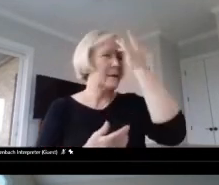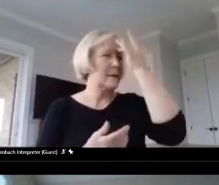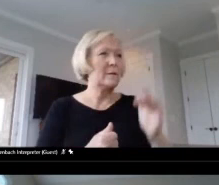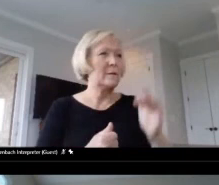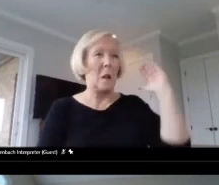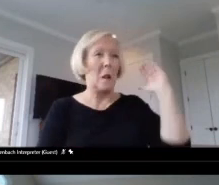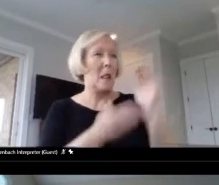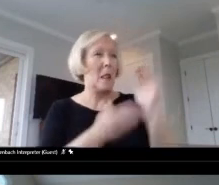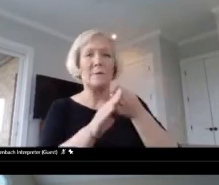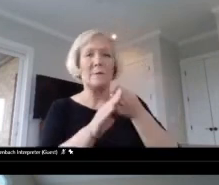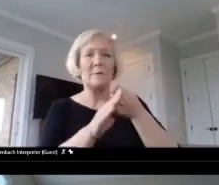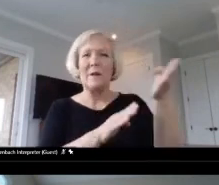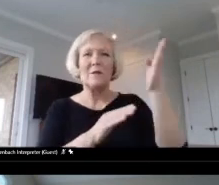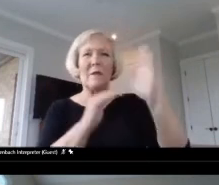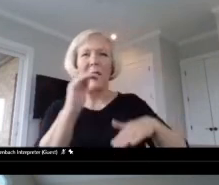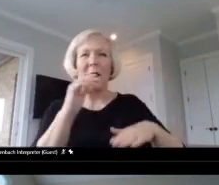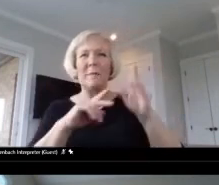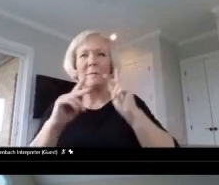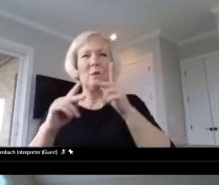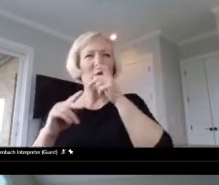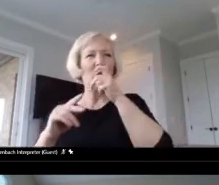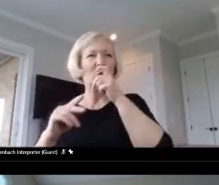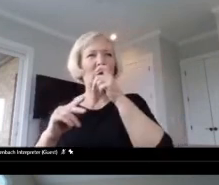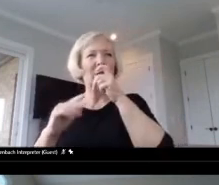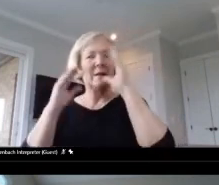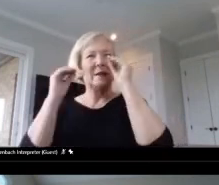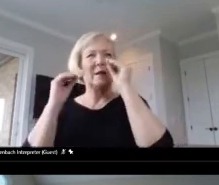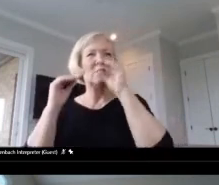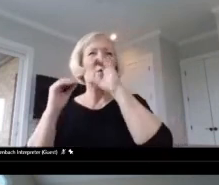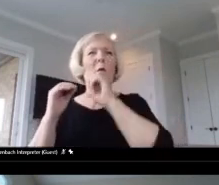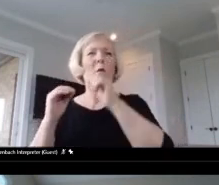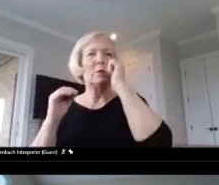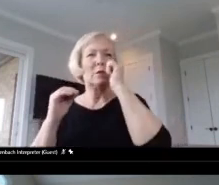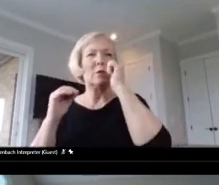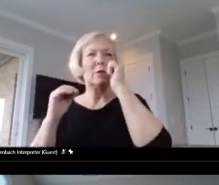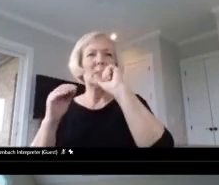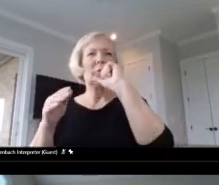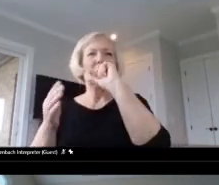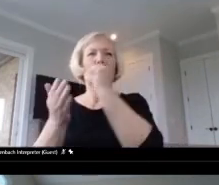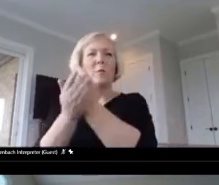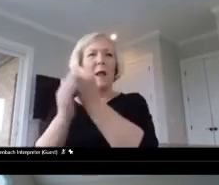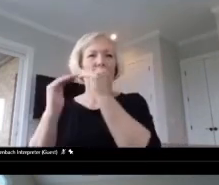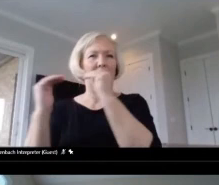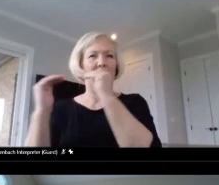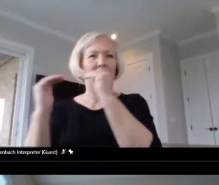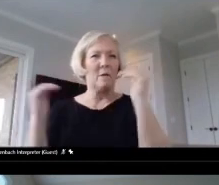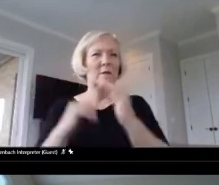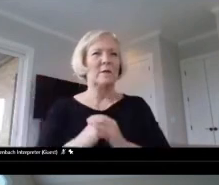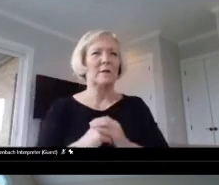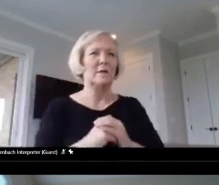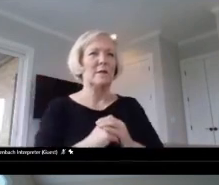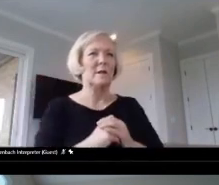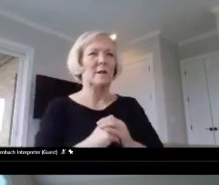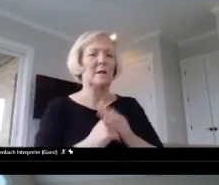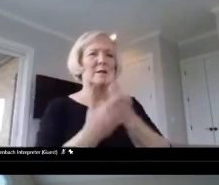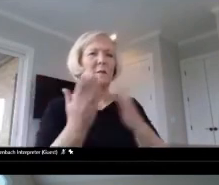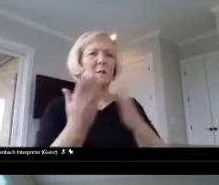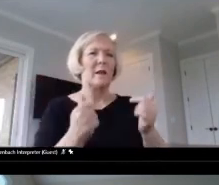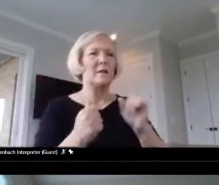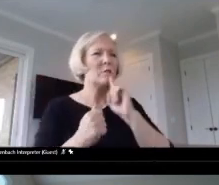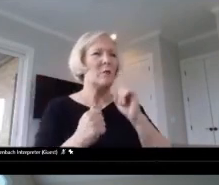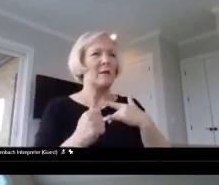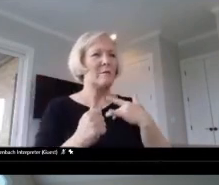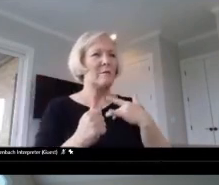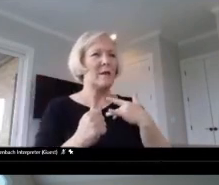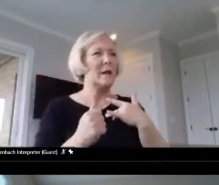than people who teach older grades. So some of the things I think that really, to me, felt important after becoming